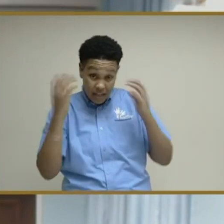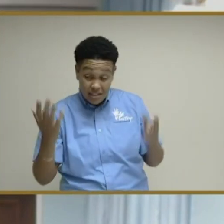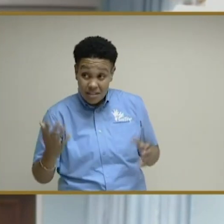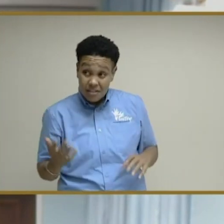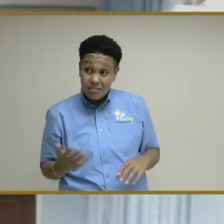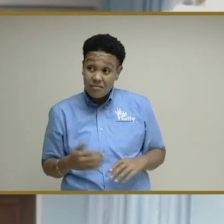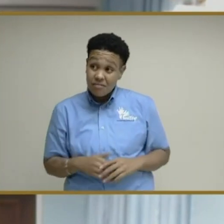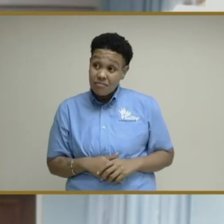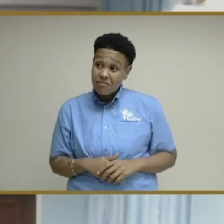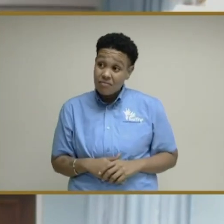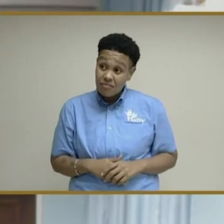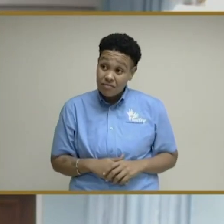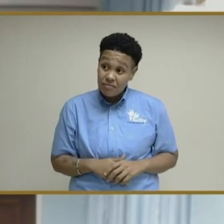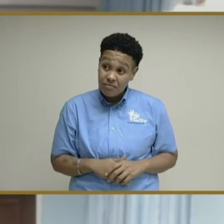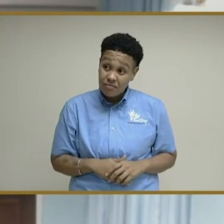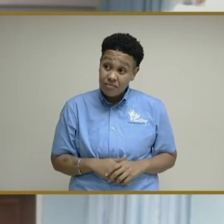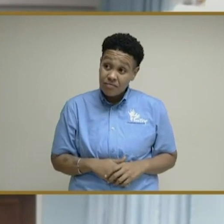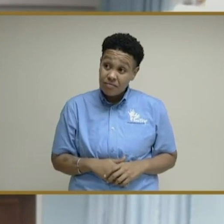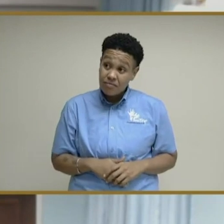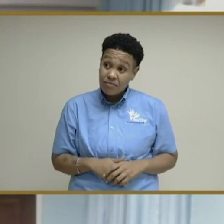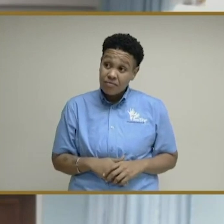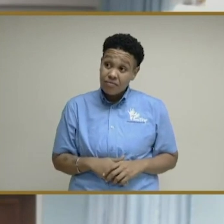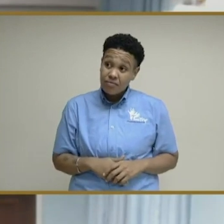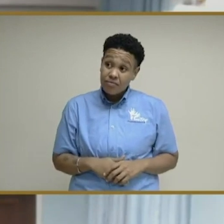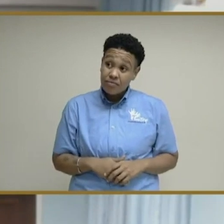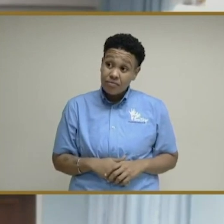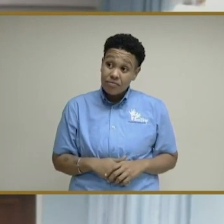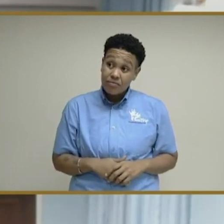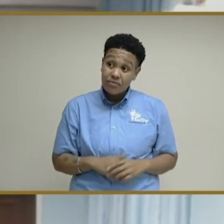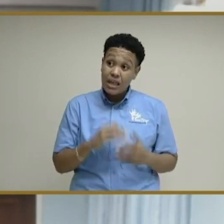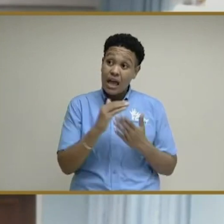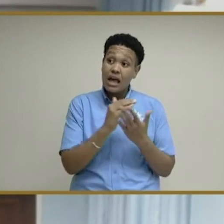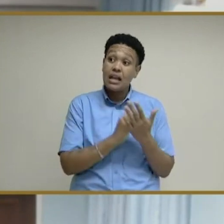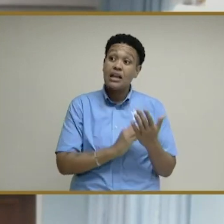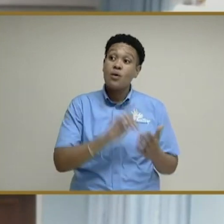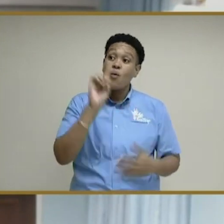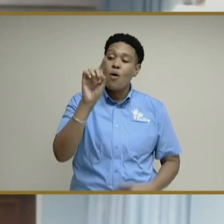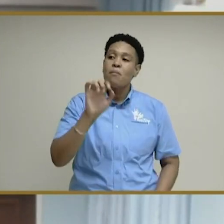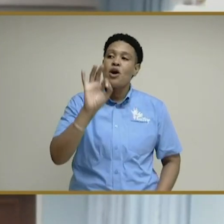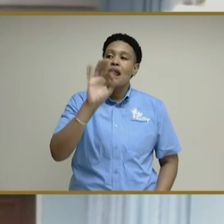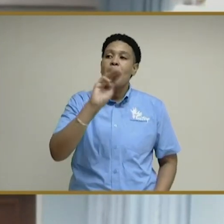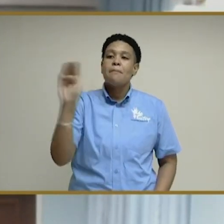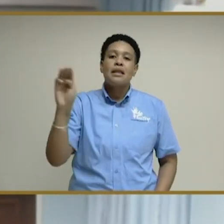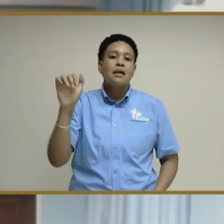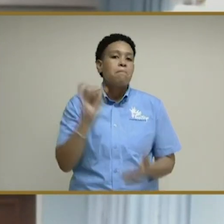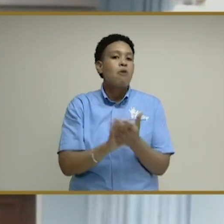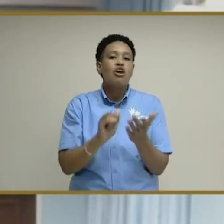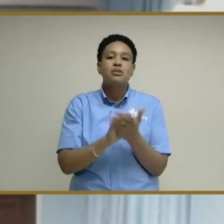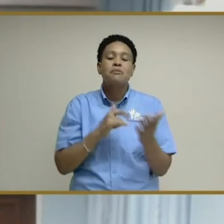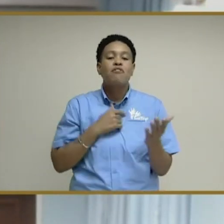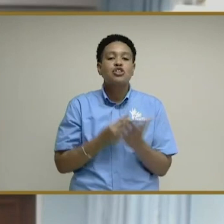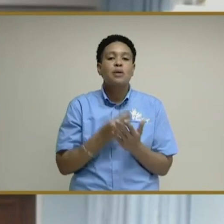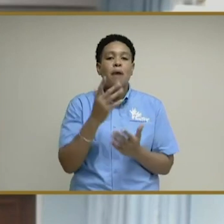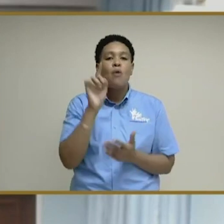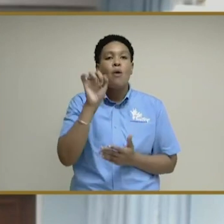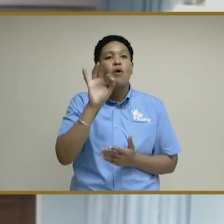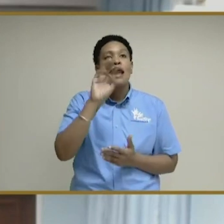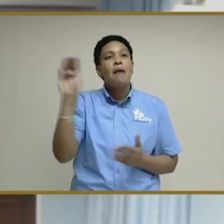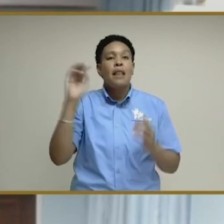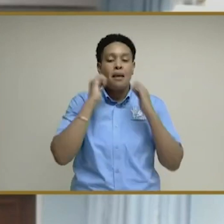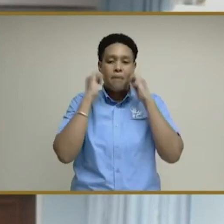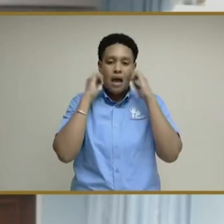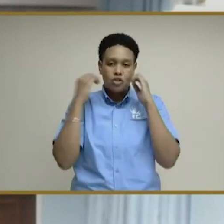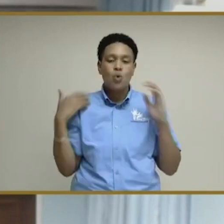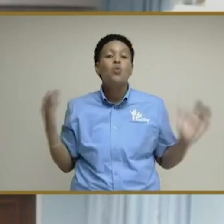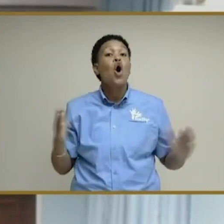And the list itself has 1.9 million persons. It's impossible for us to provide that. So therefore, we